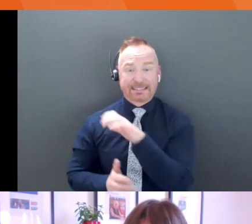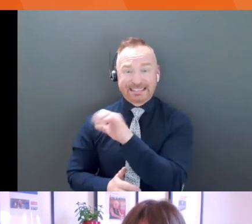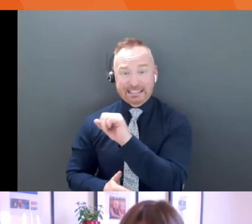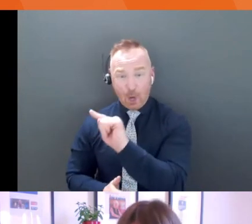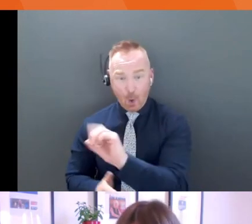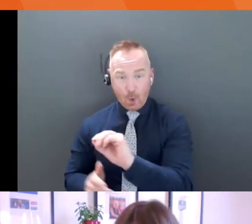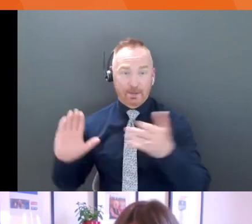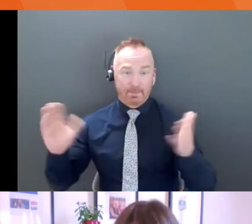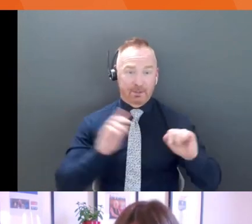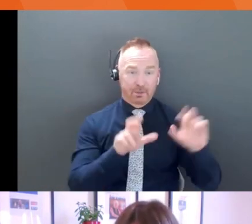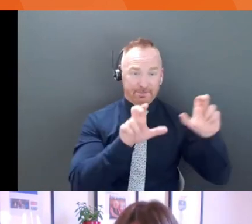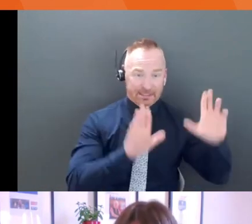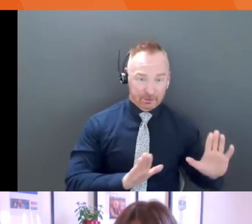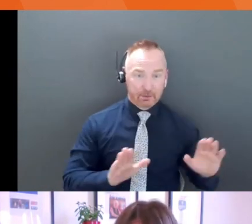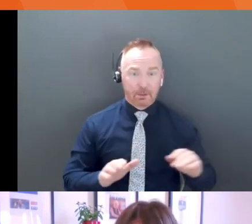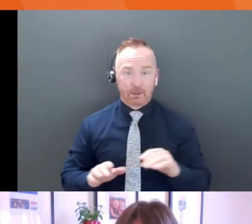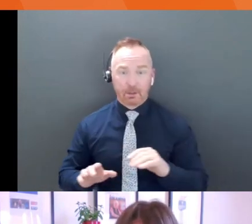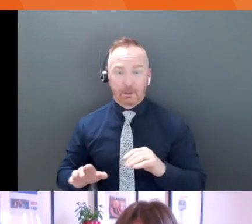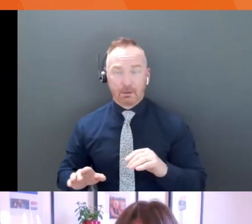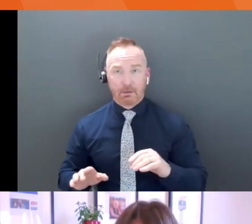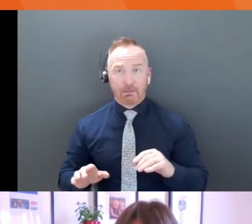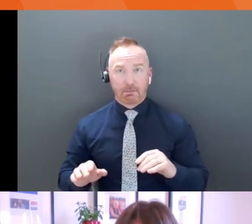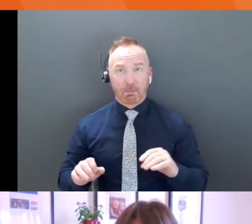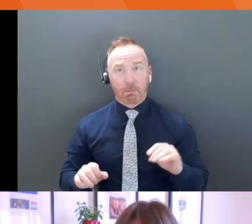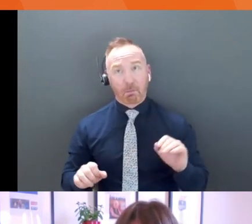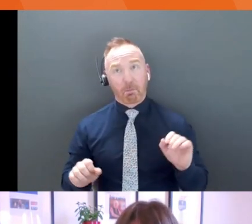Uh, yeah, you could. Um,